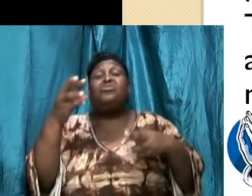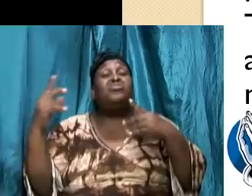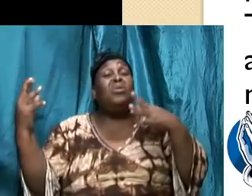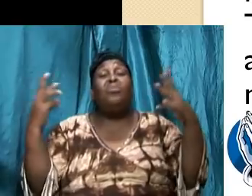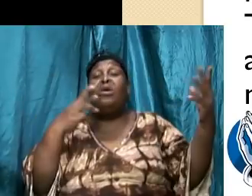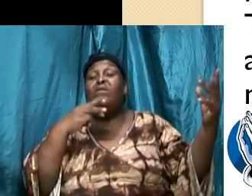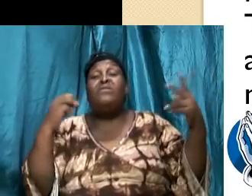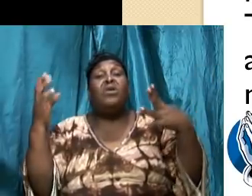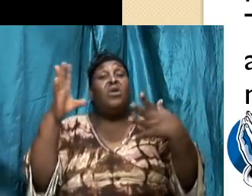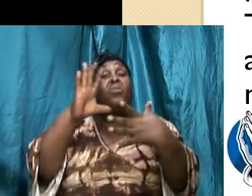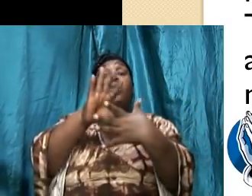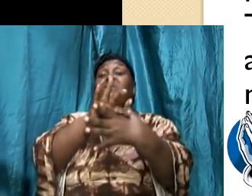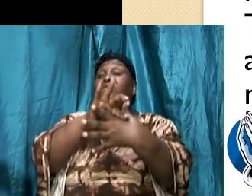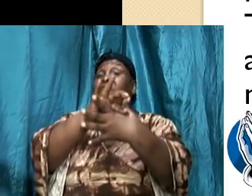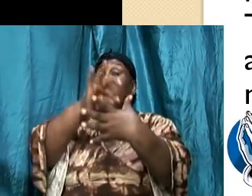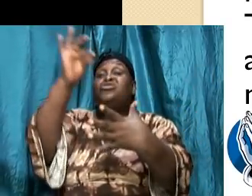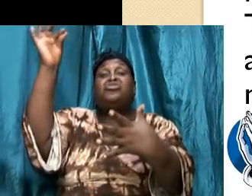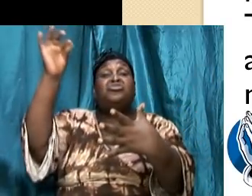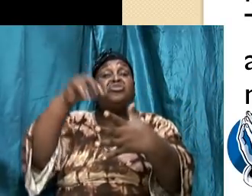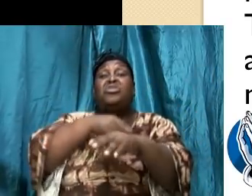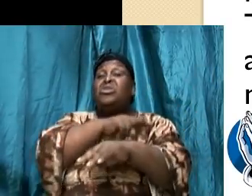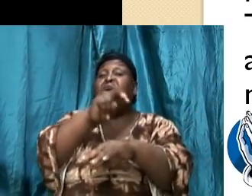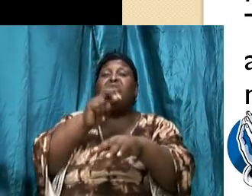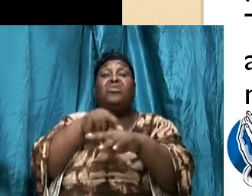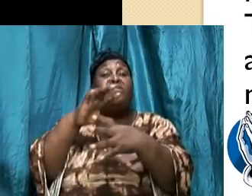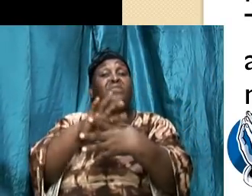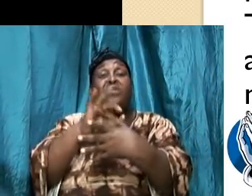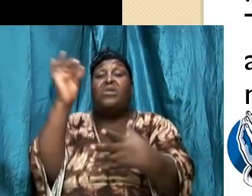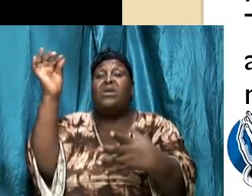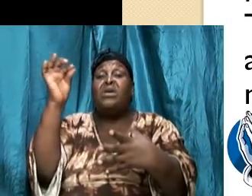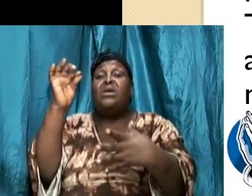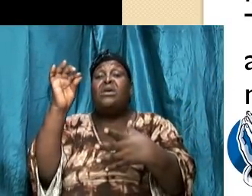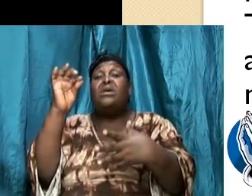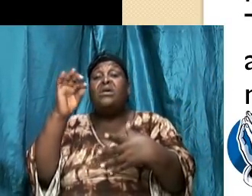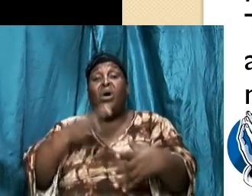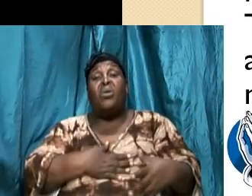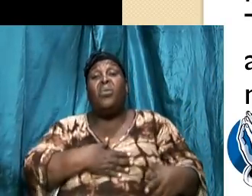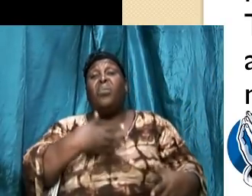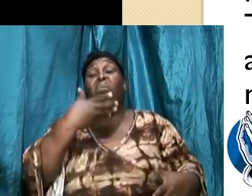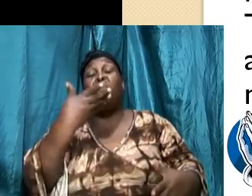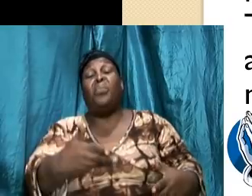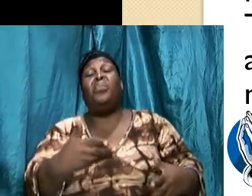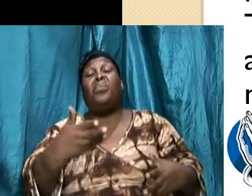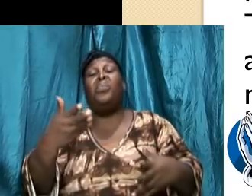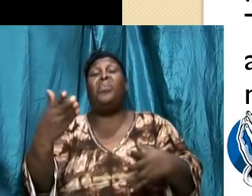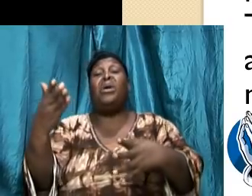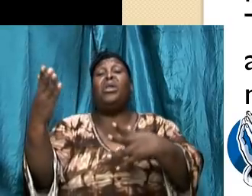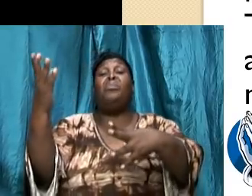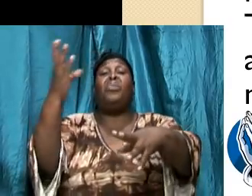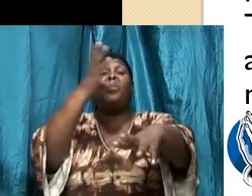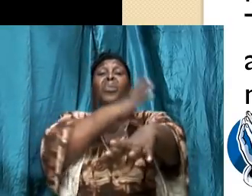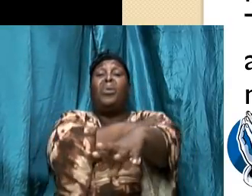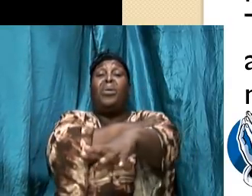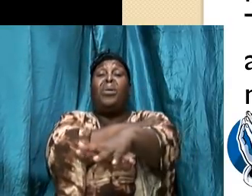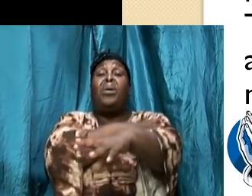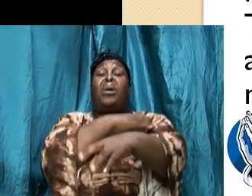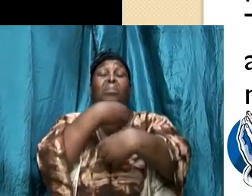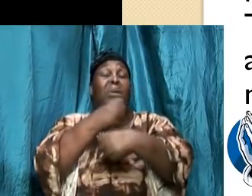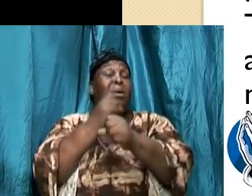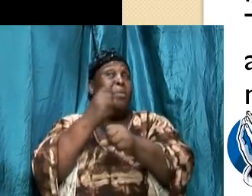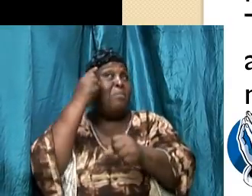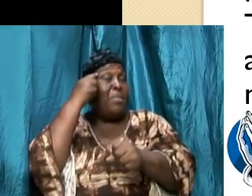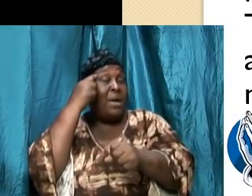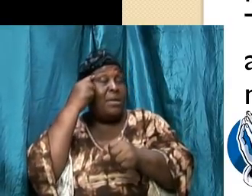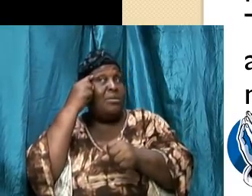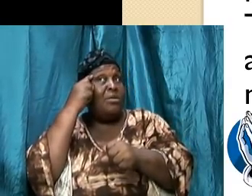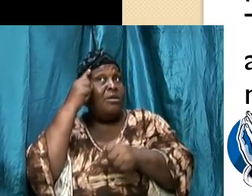instruments yes we need to have will power because that is what we are going to use and say we're making up our mind that we're going to walk with God but then